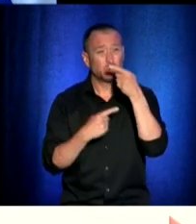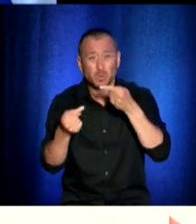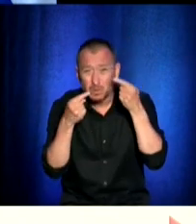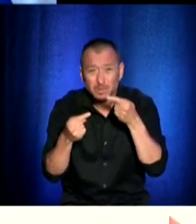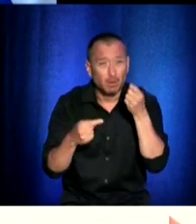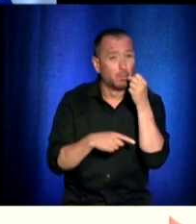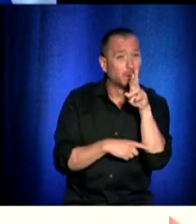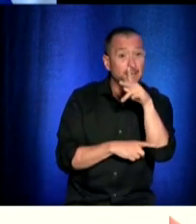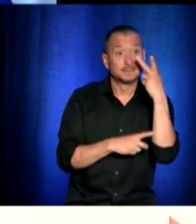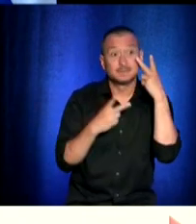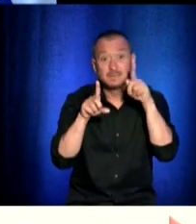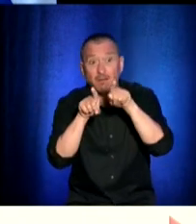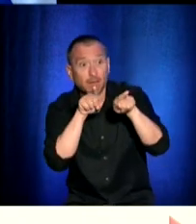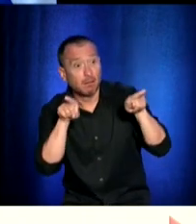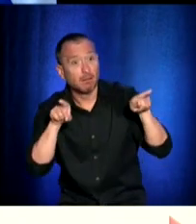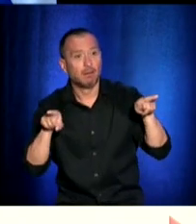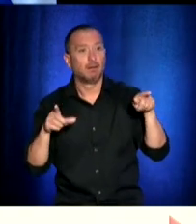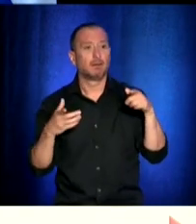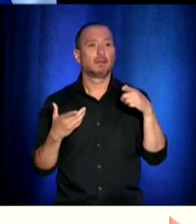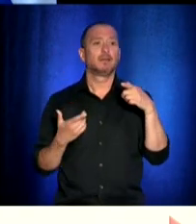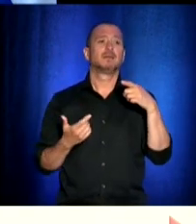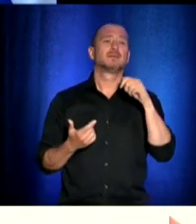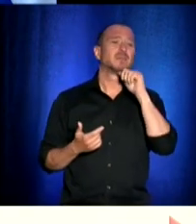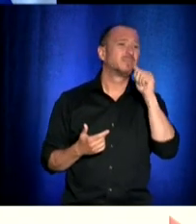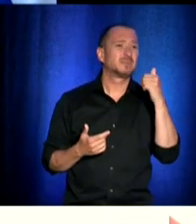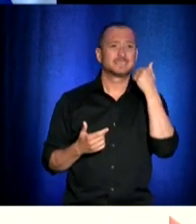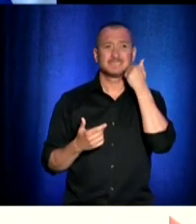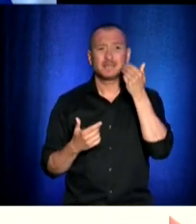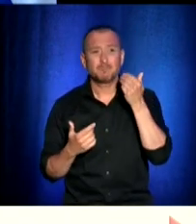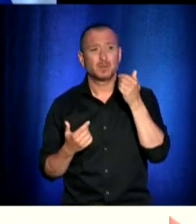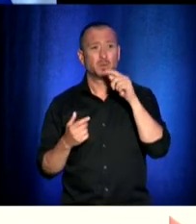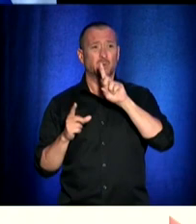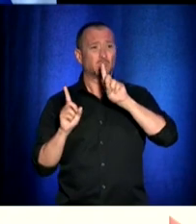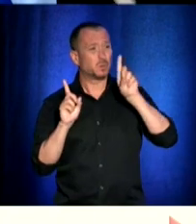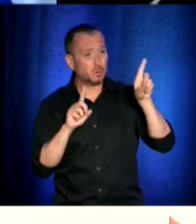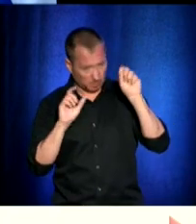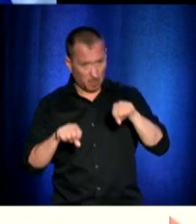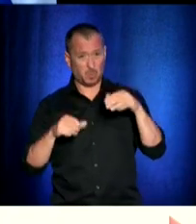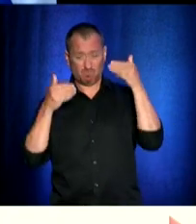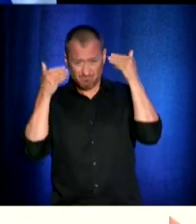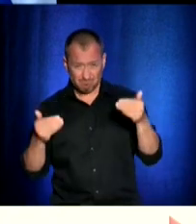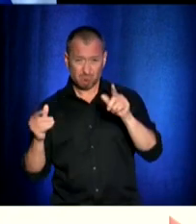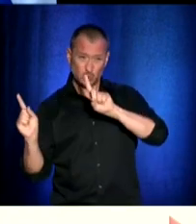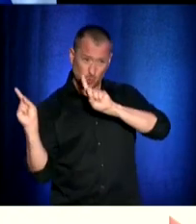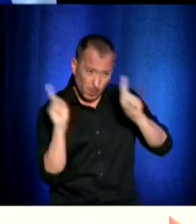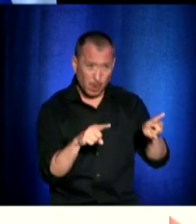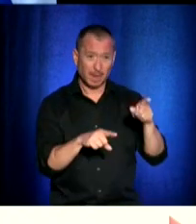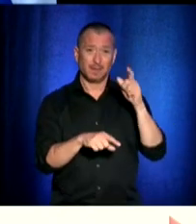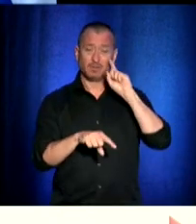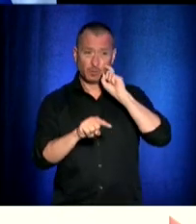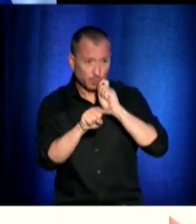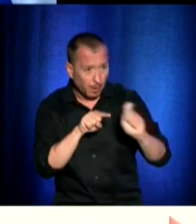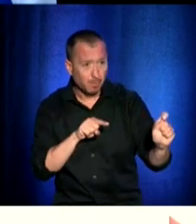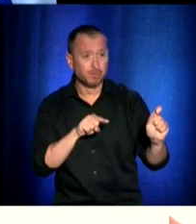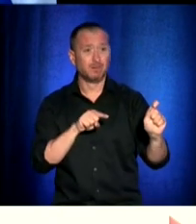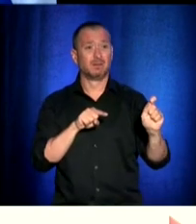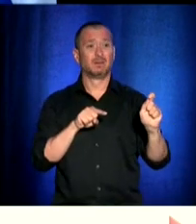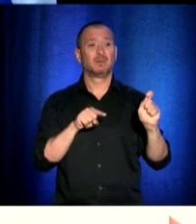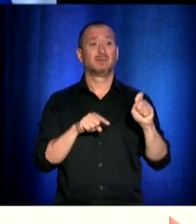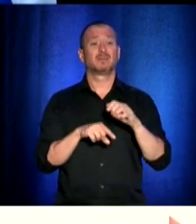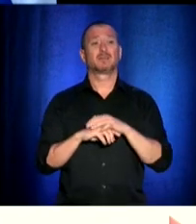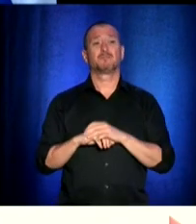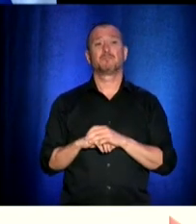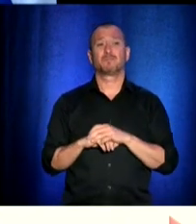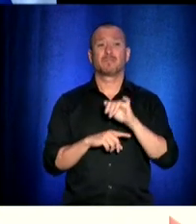you don't have to be shy. You have to call, and there's a line called 1